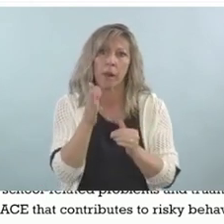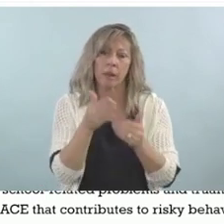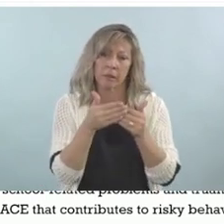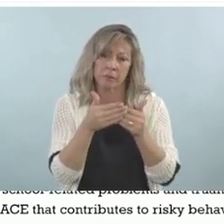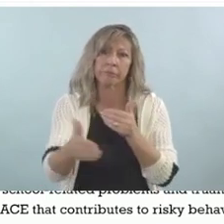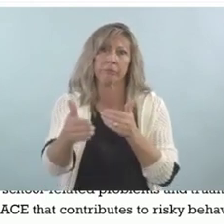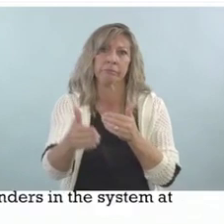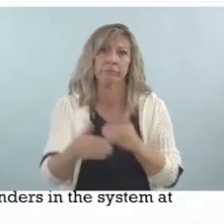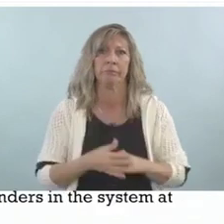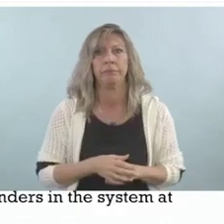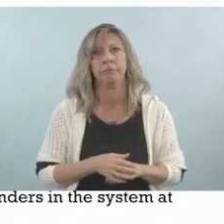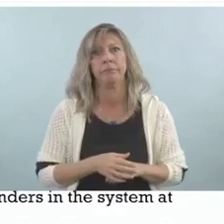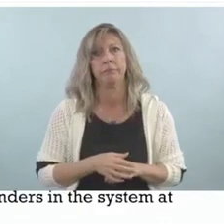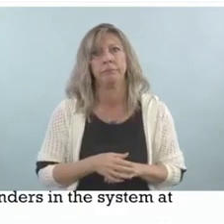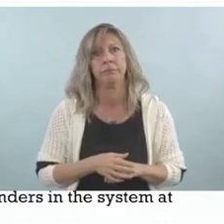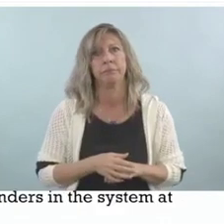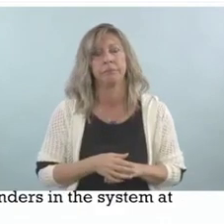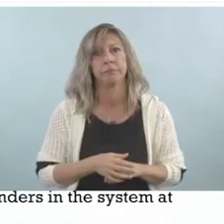Okay, next slide.